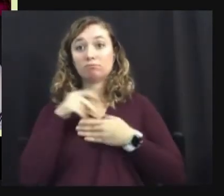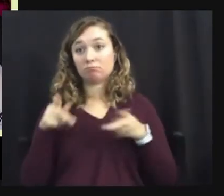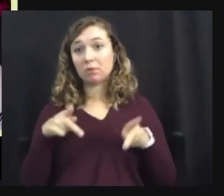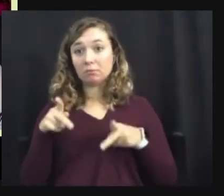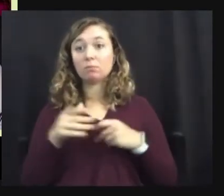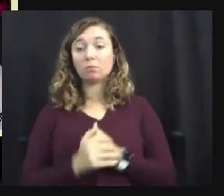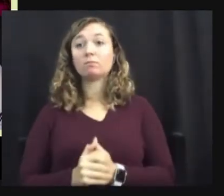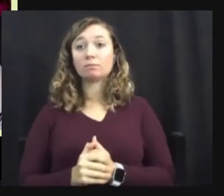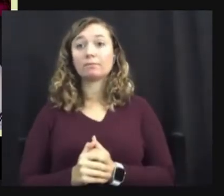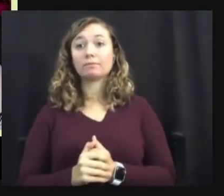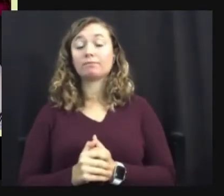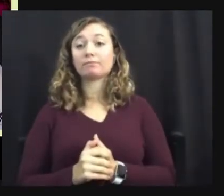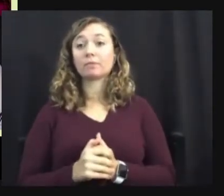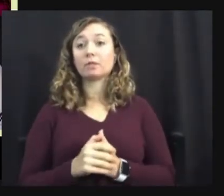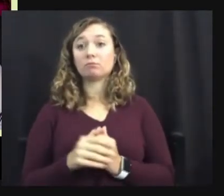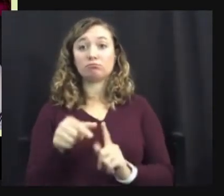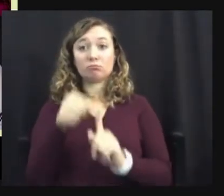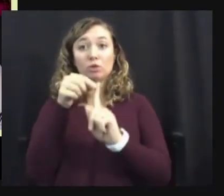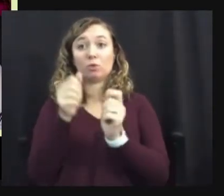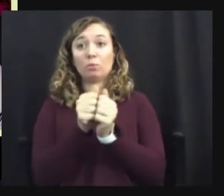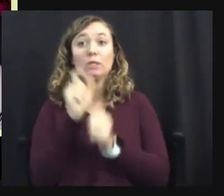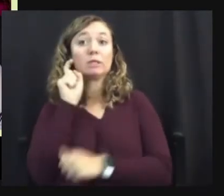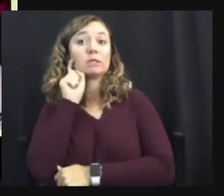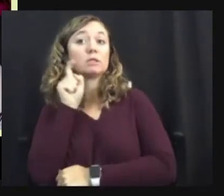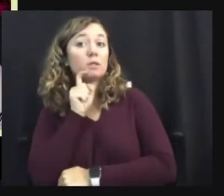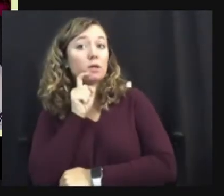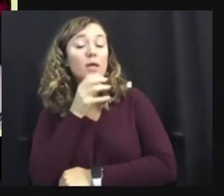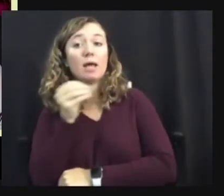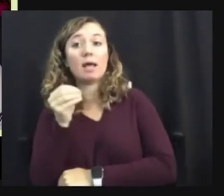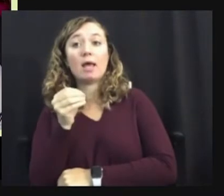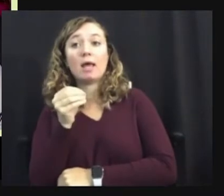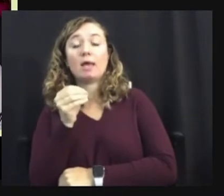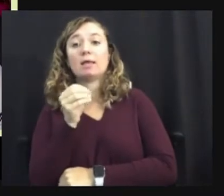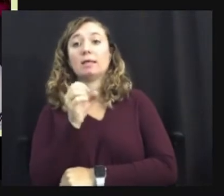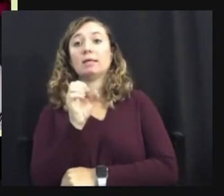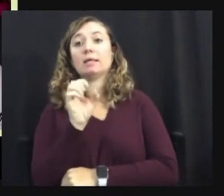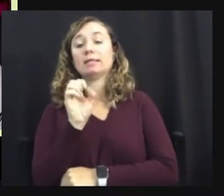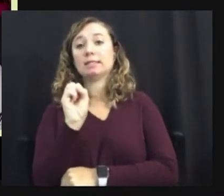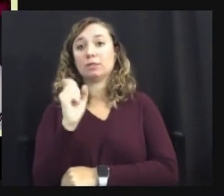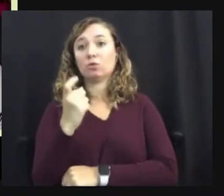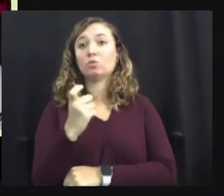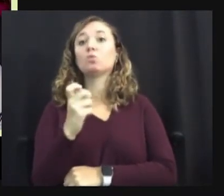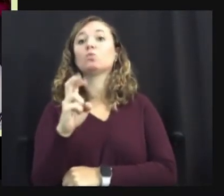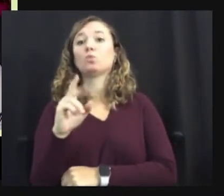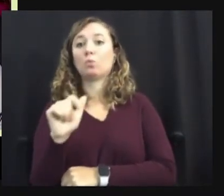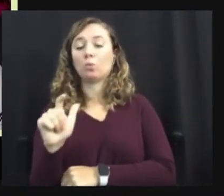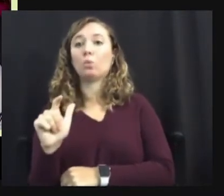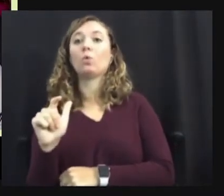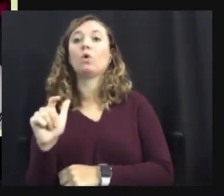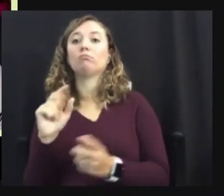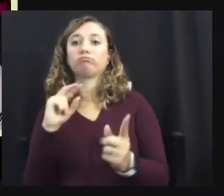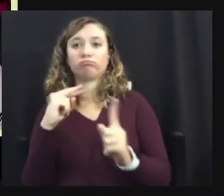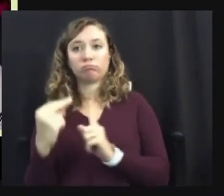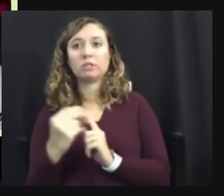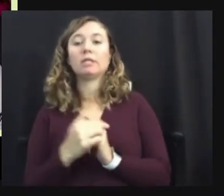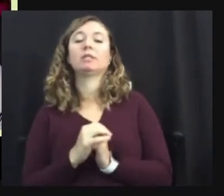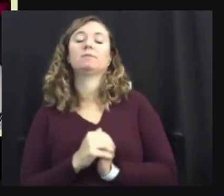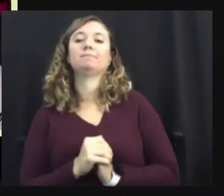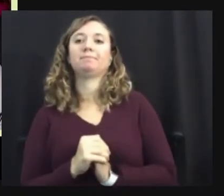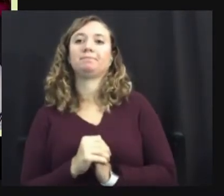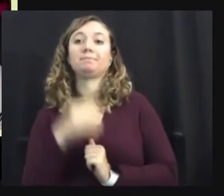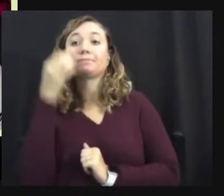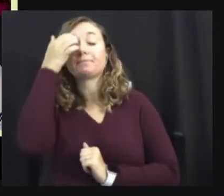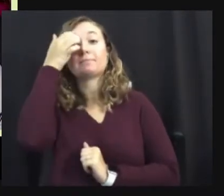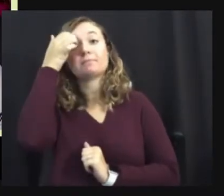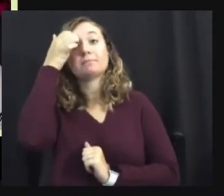particularly around gender and sexual orientation. So I want to highlight that for you. In terms